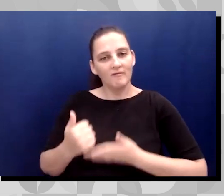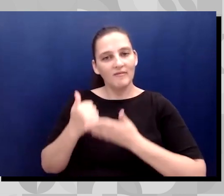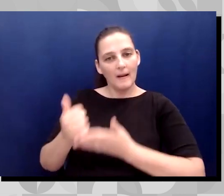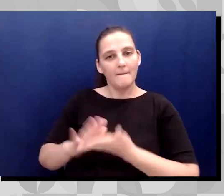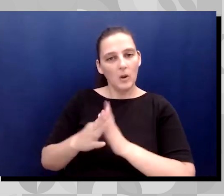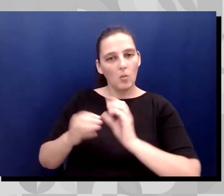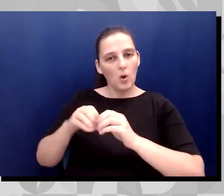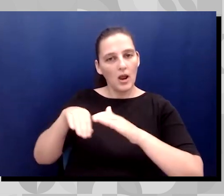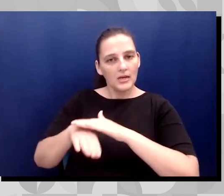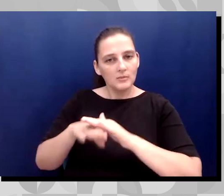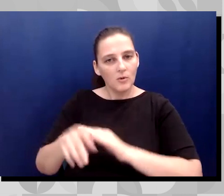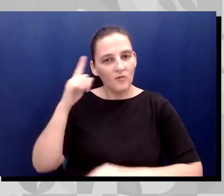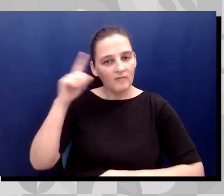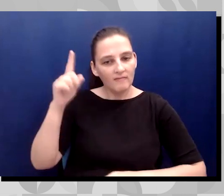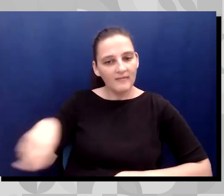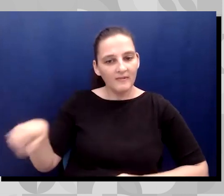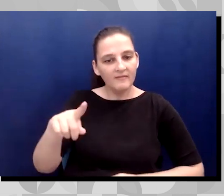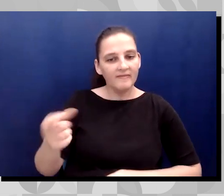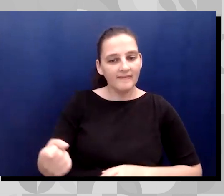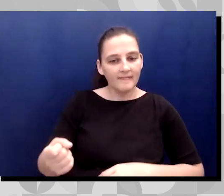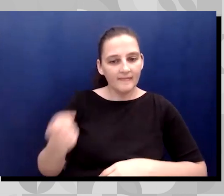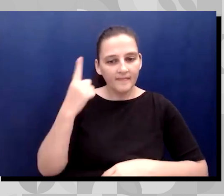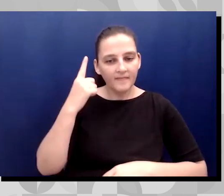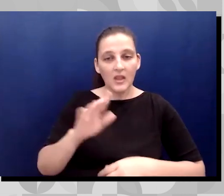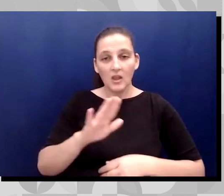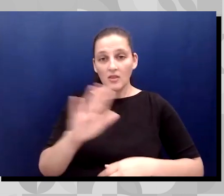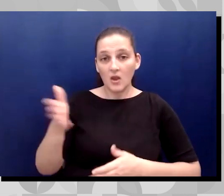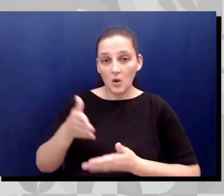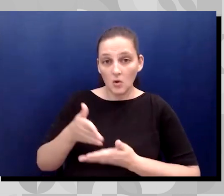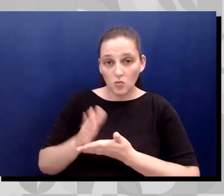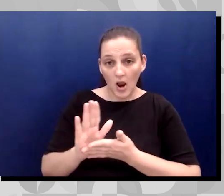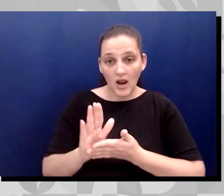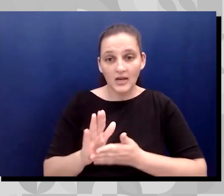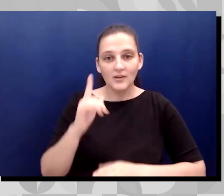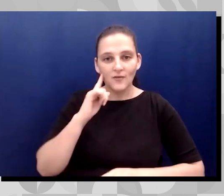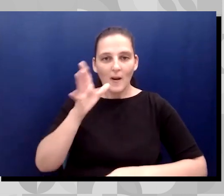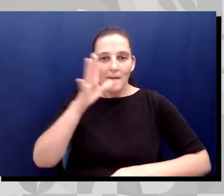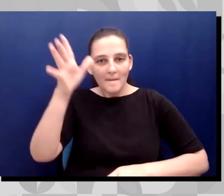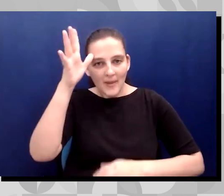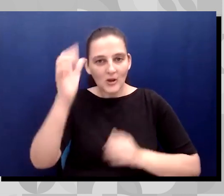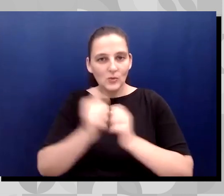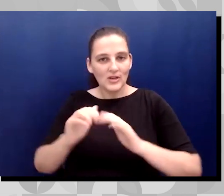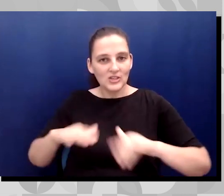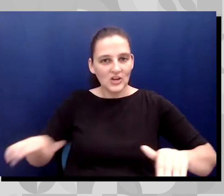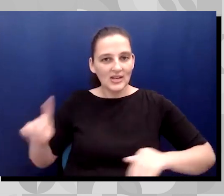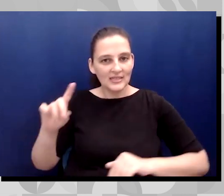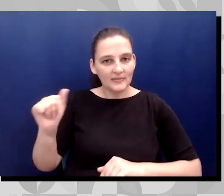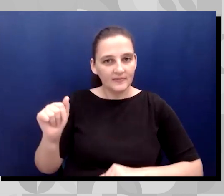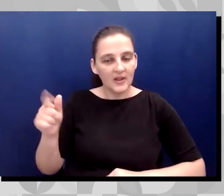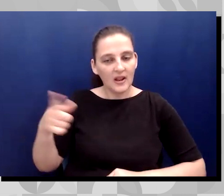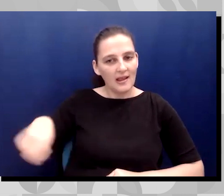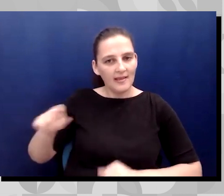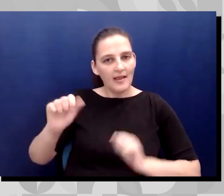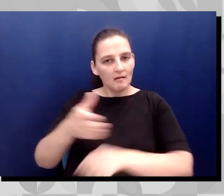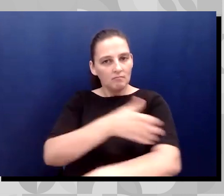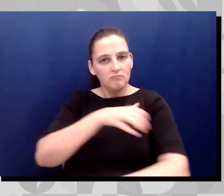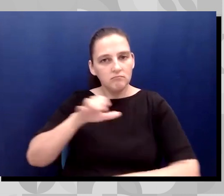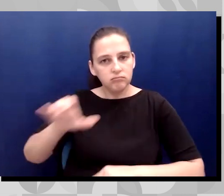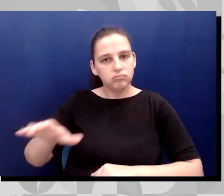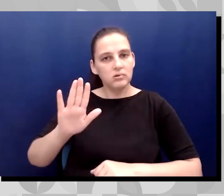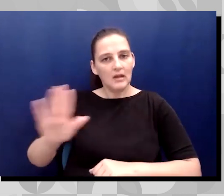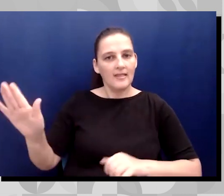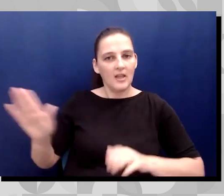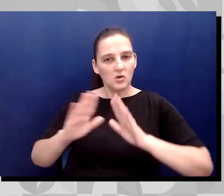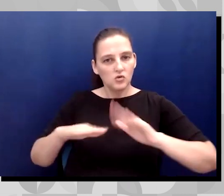their rights as parents of a child with a disability so that they can empower their children and so that they can go off to